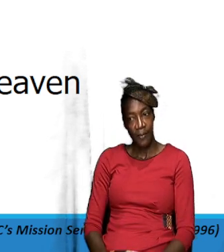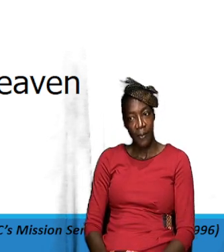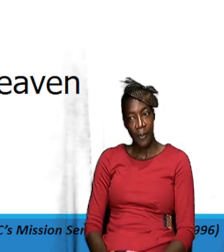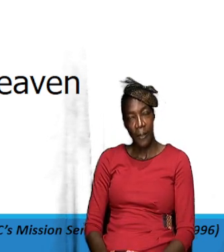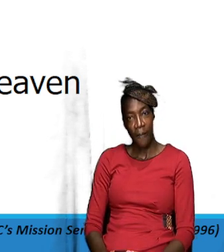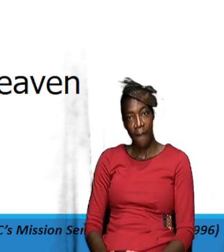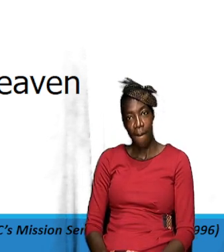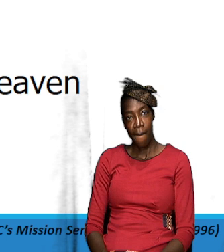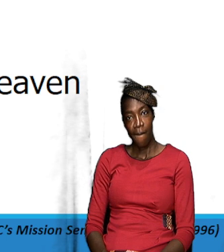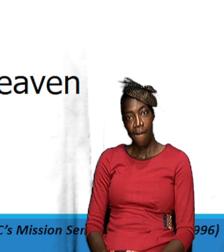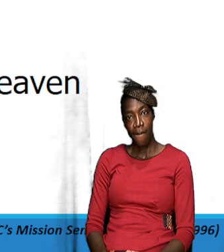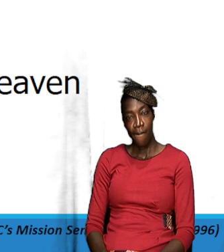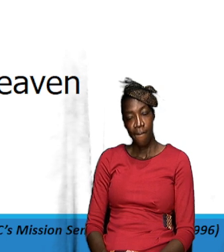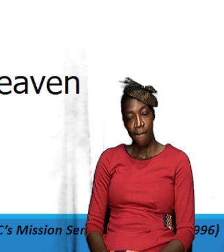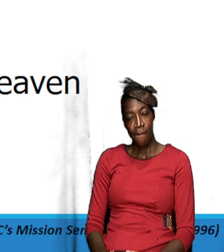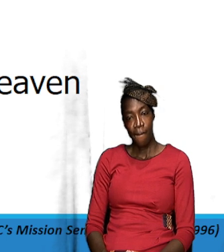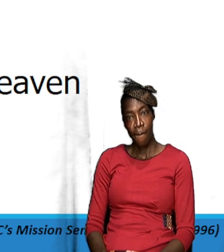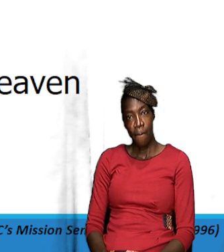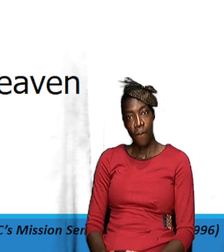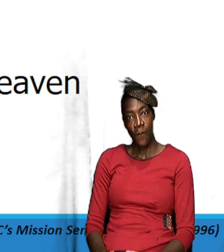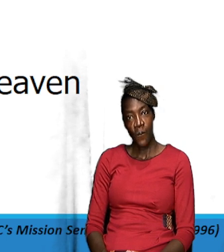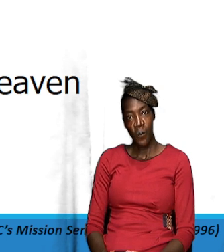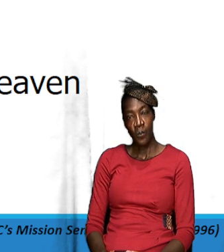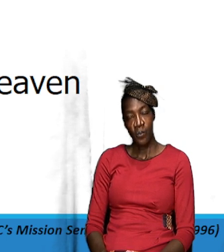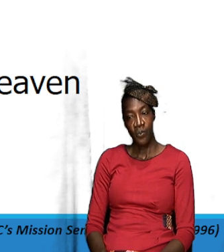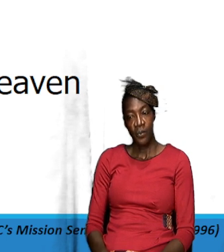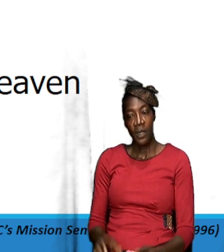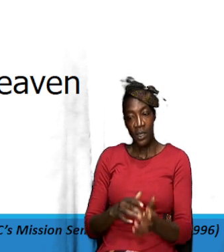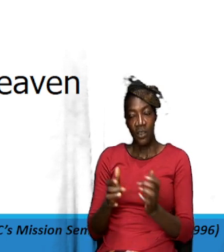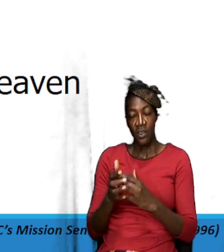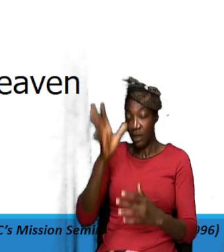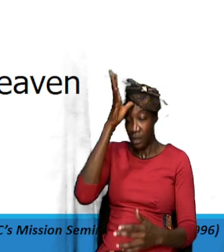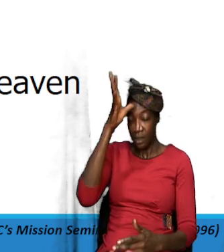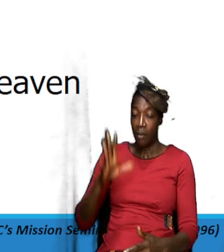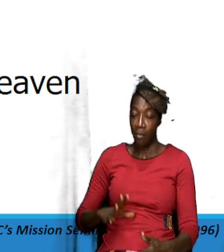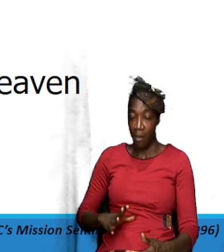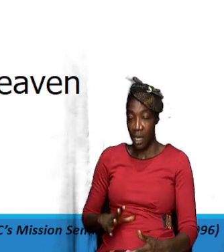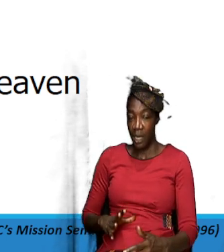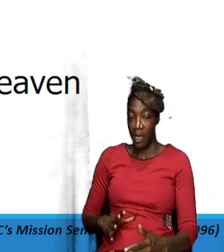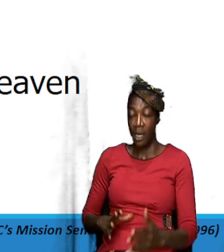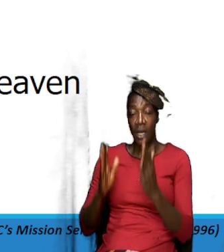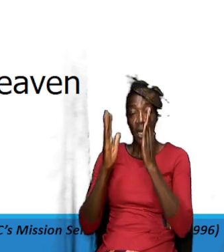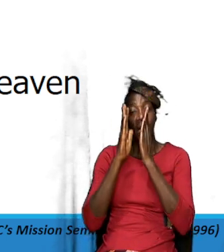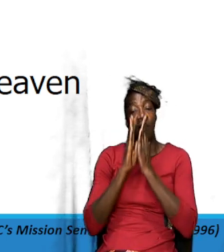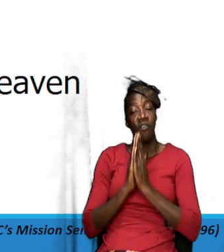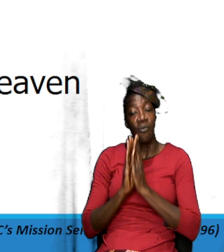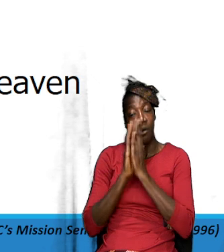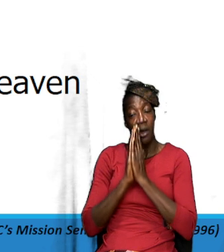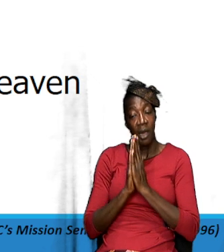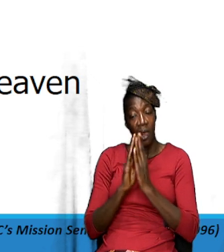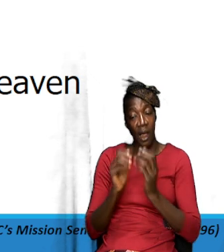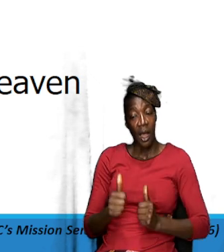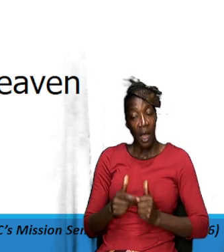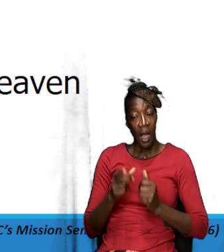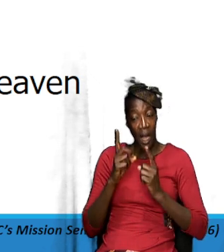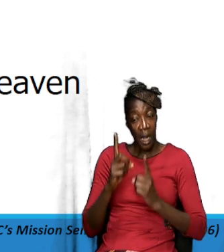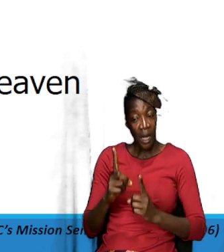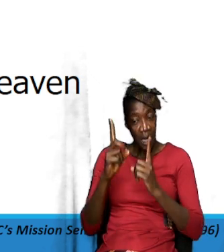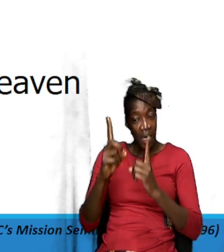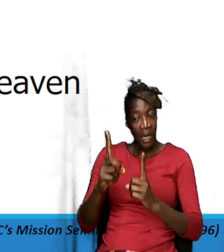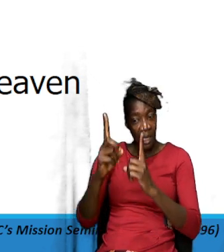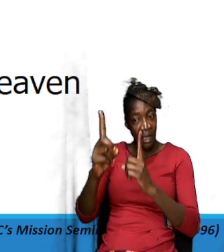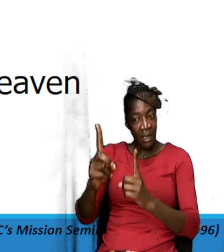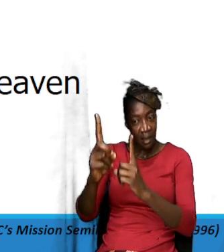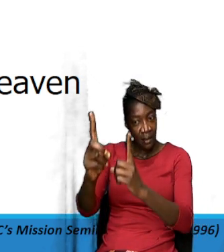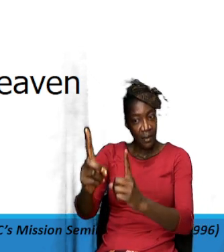so as I said before Jesus was a man of prayer and his disciples would have